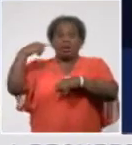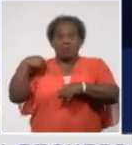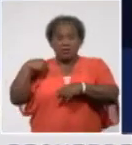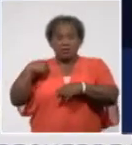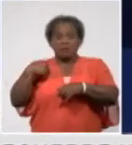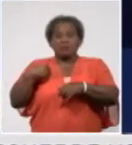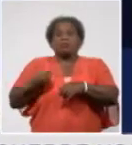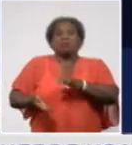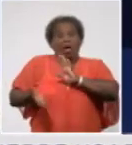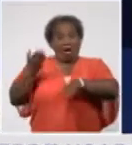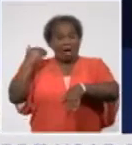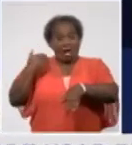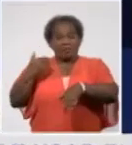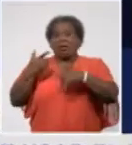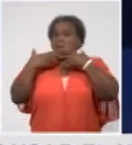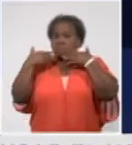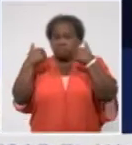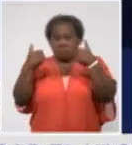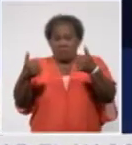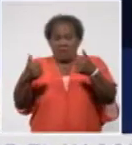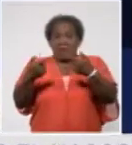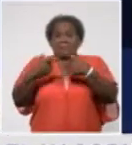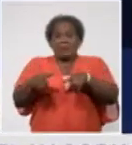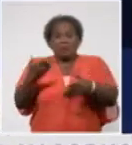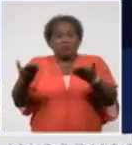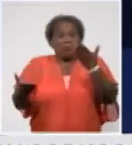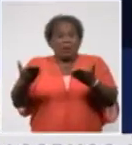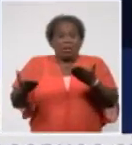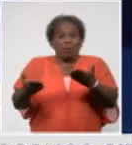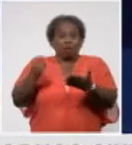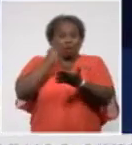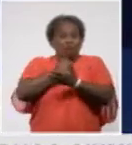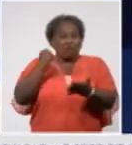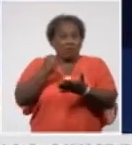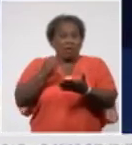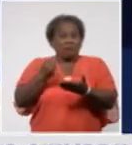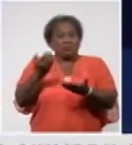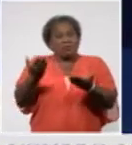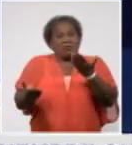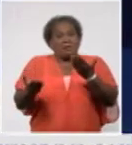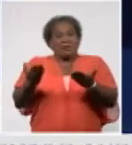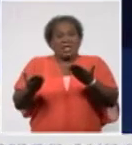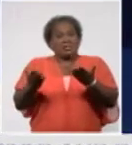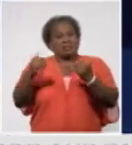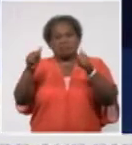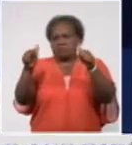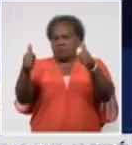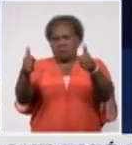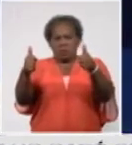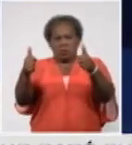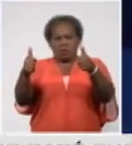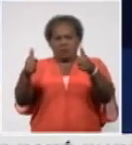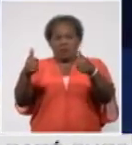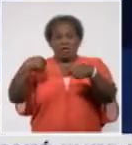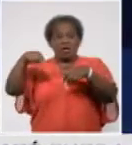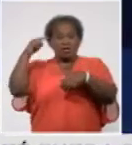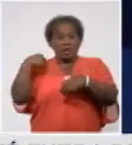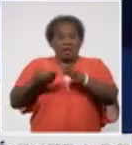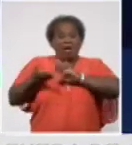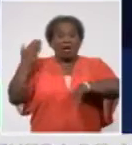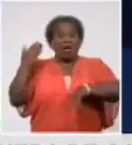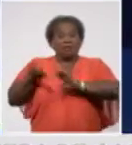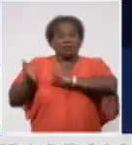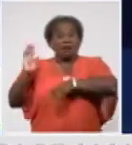That said, for us here on the island, a rate of 2.28 is considered to be very high.